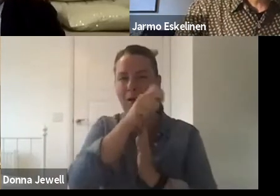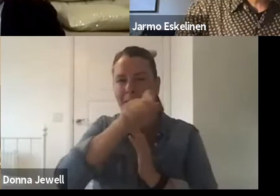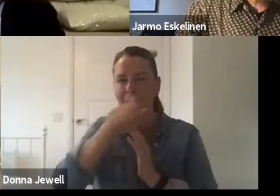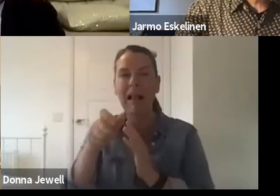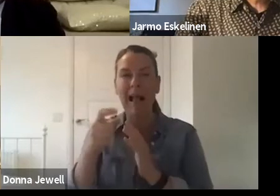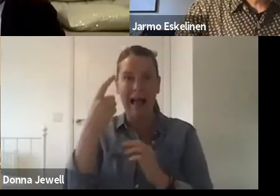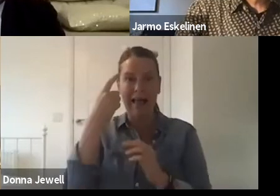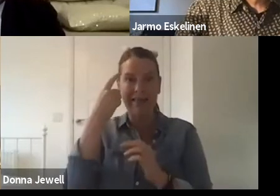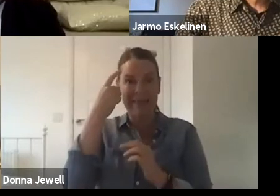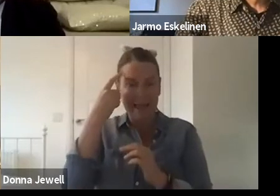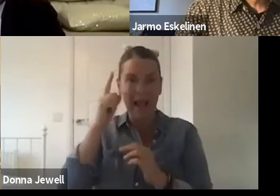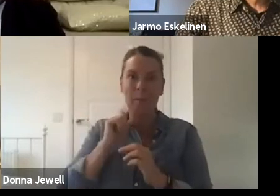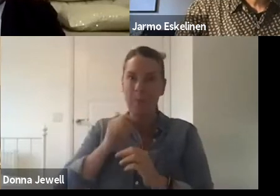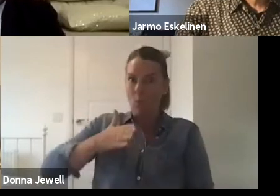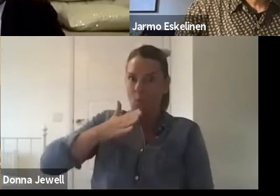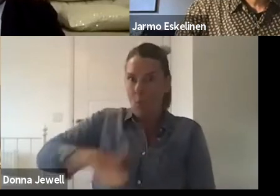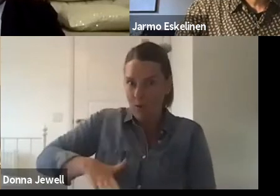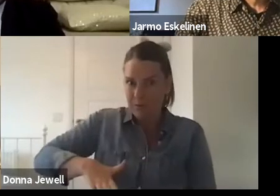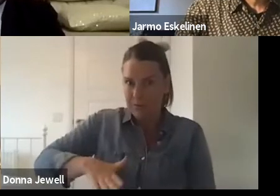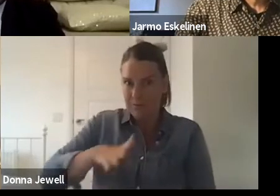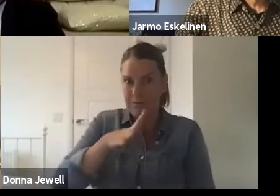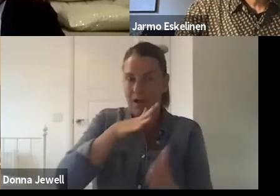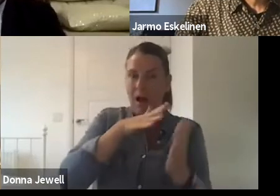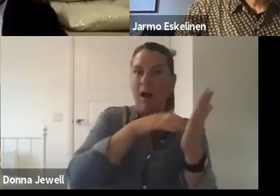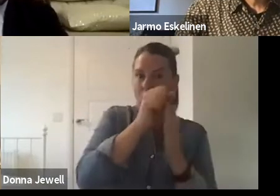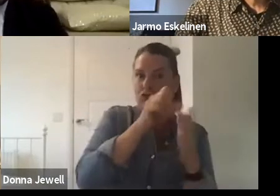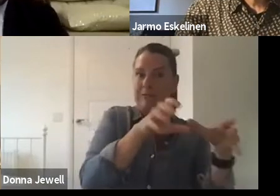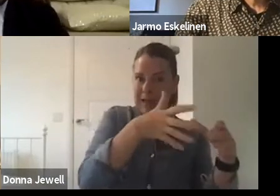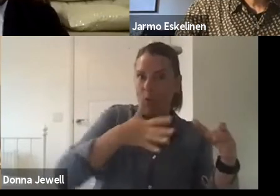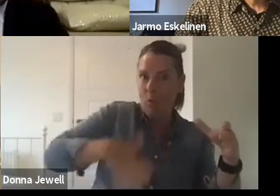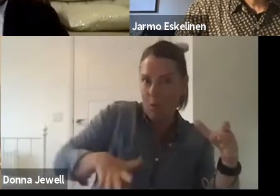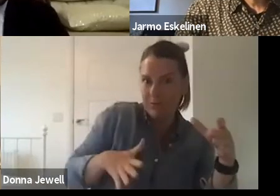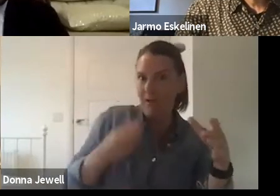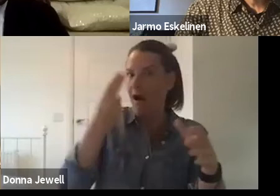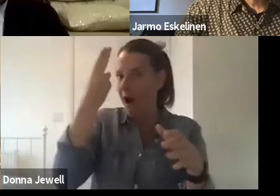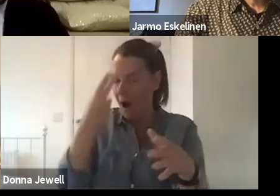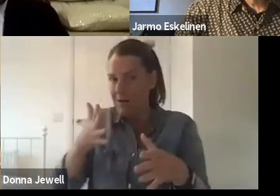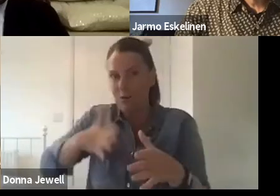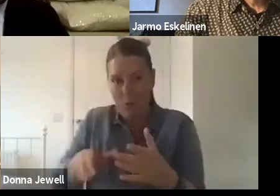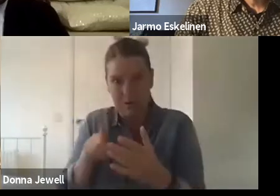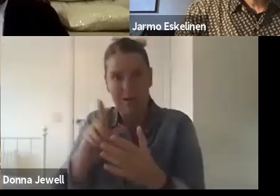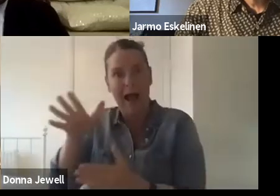from both the cultural sector and from artists and from local communities.